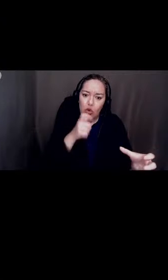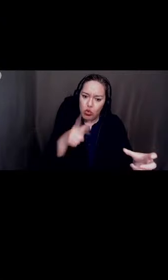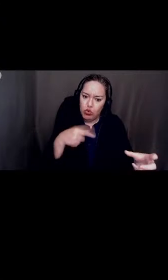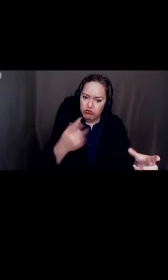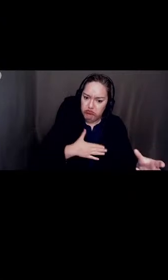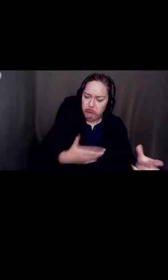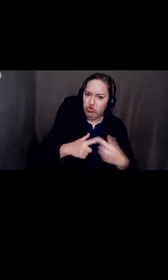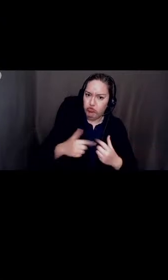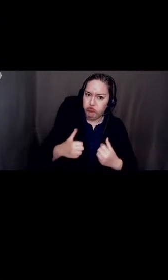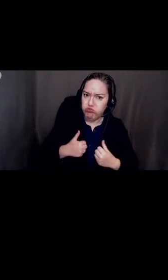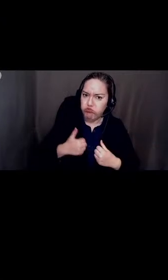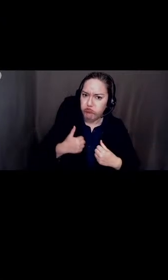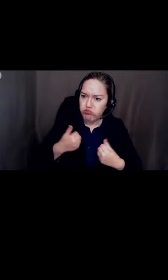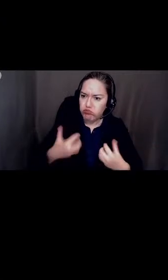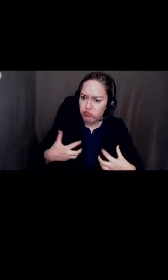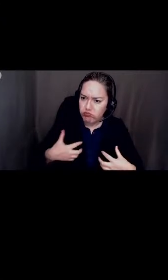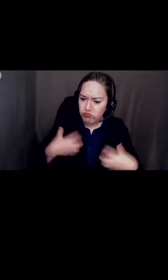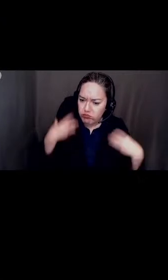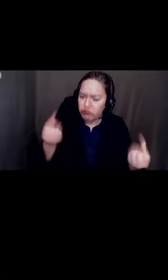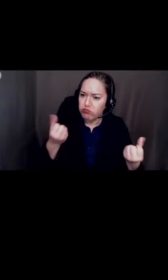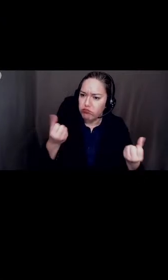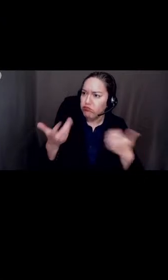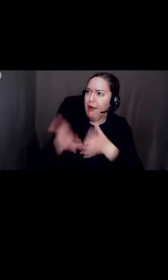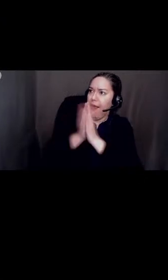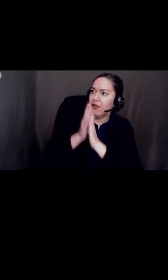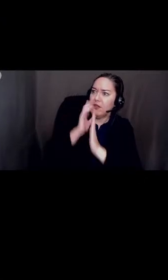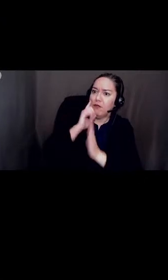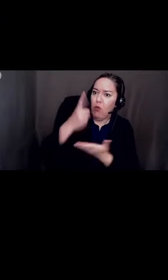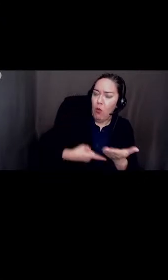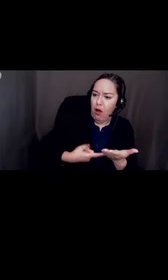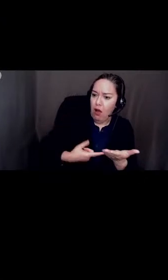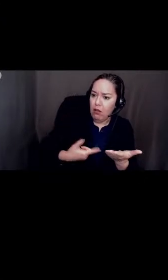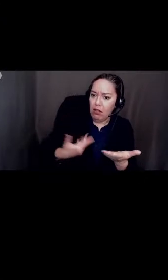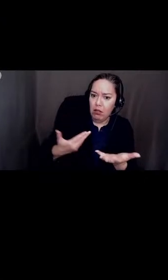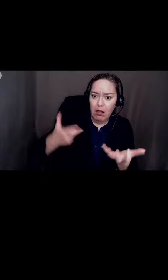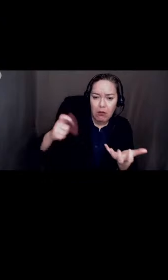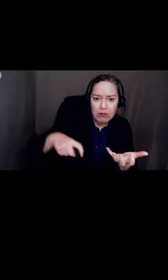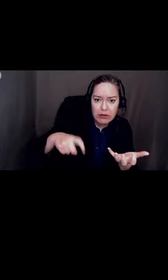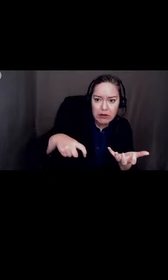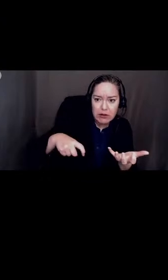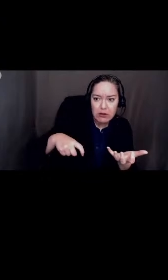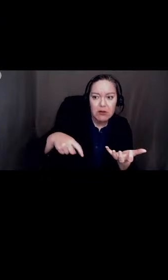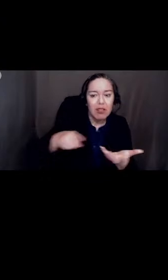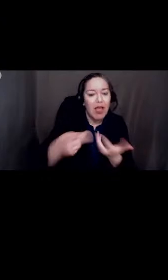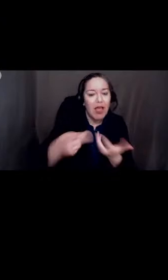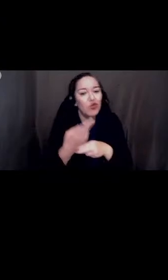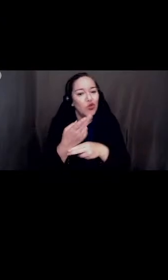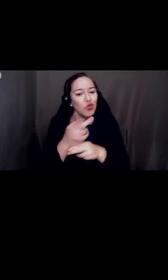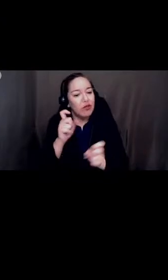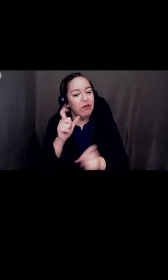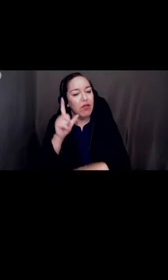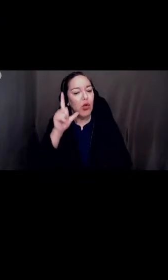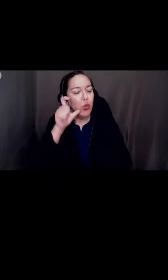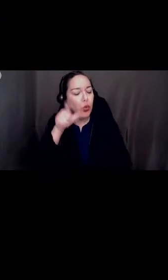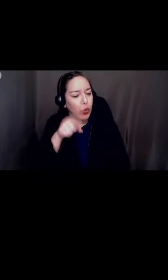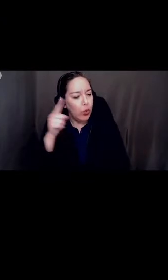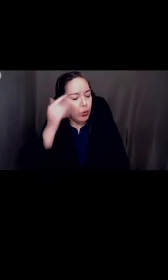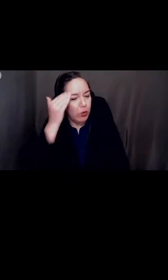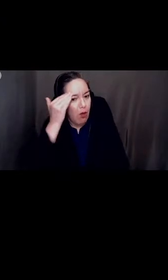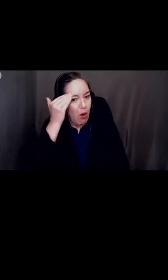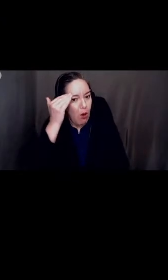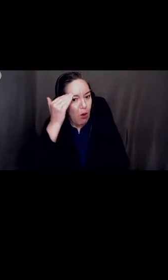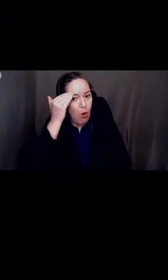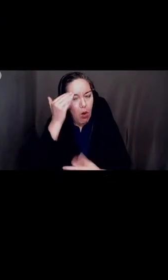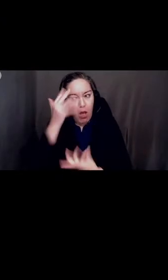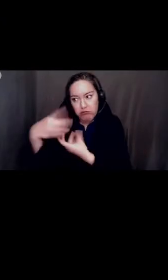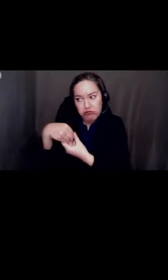of who you know and engaged in making trades or transactions as the standard of